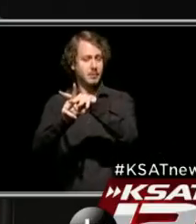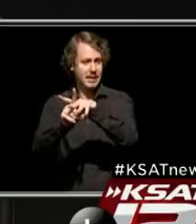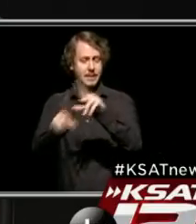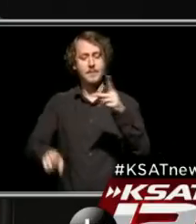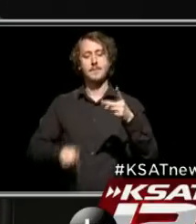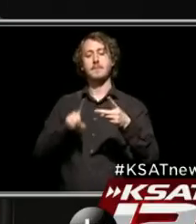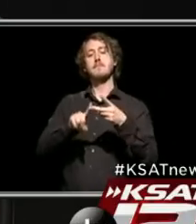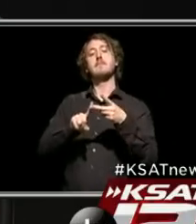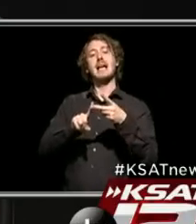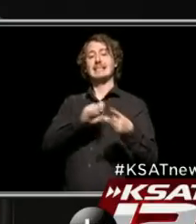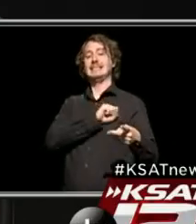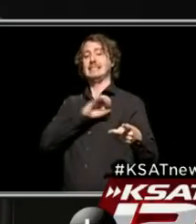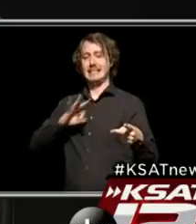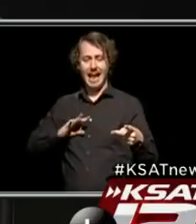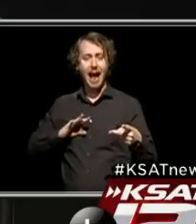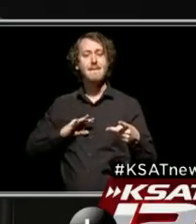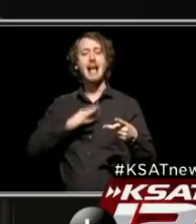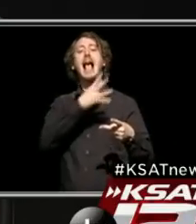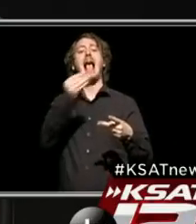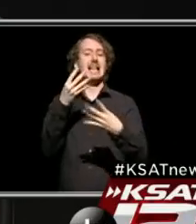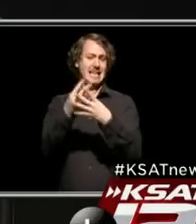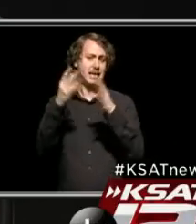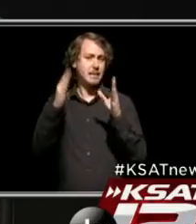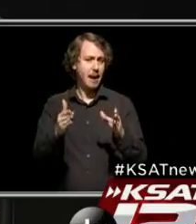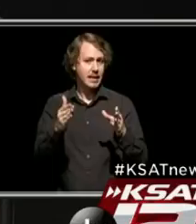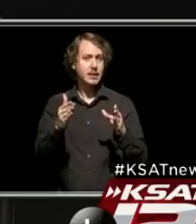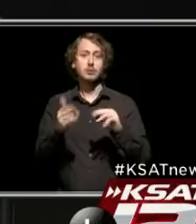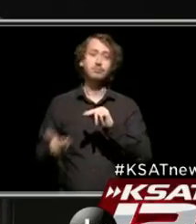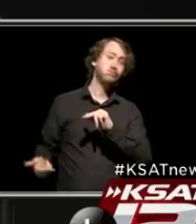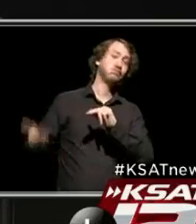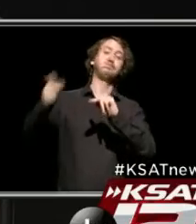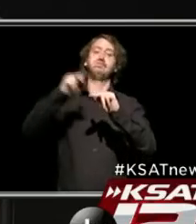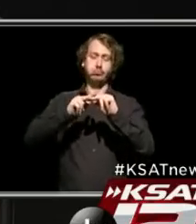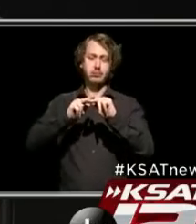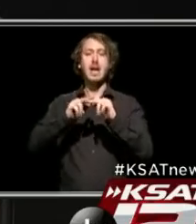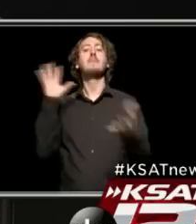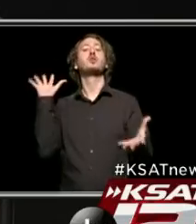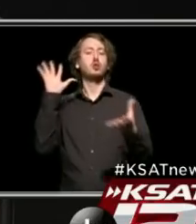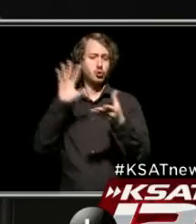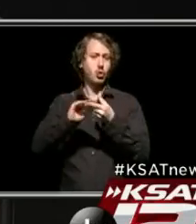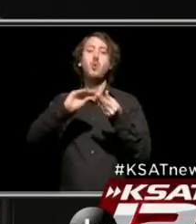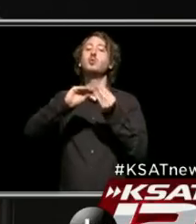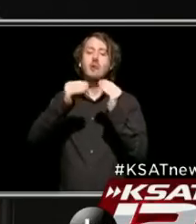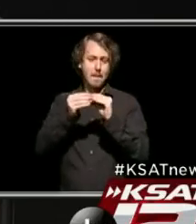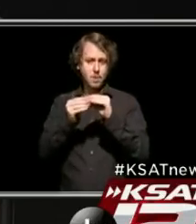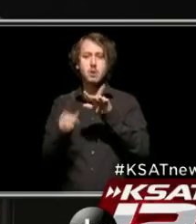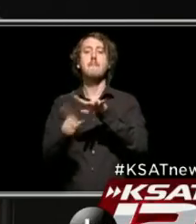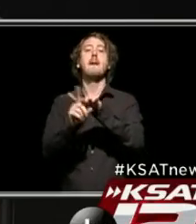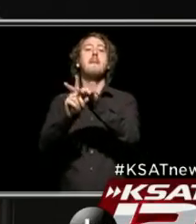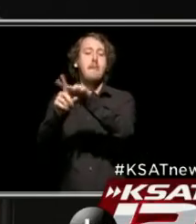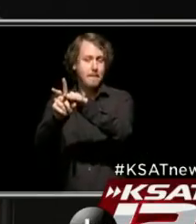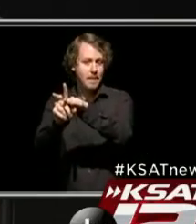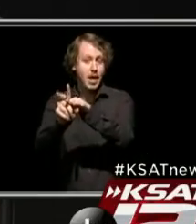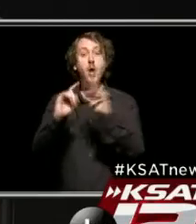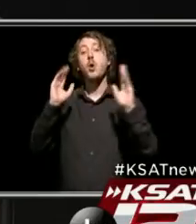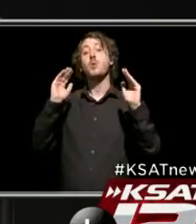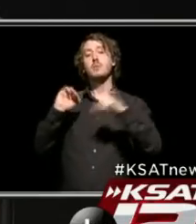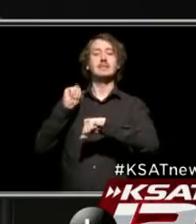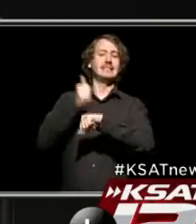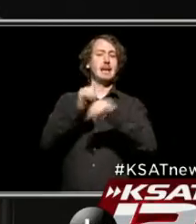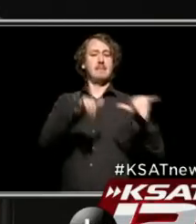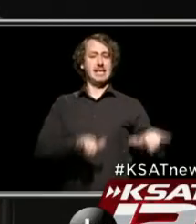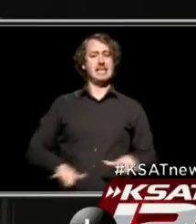staff. And we're ranking up the symptom monitoring of inmates and jail staff. We hope to have in place to provide these symptomatic